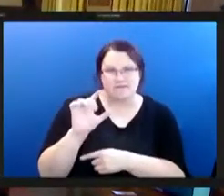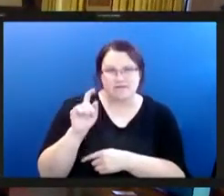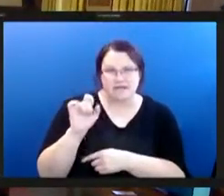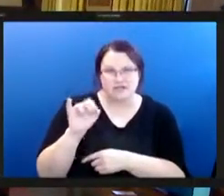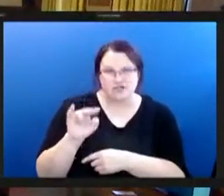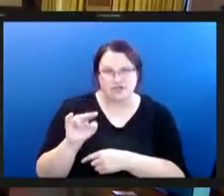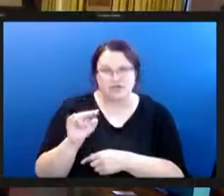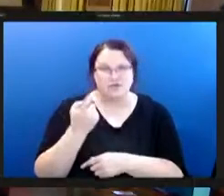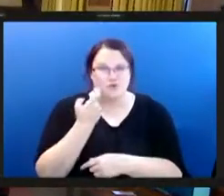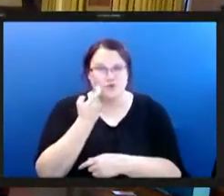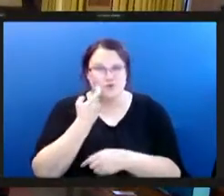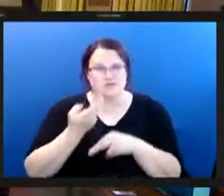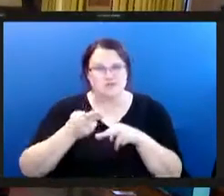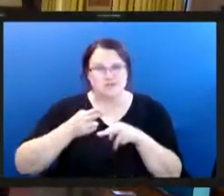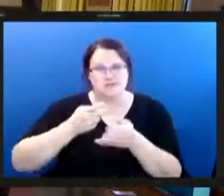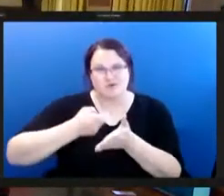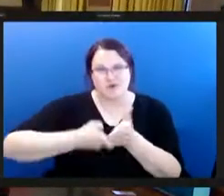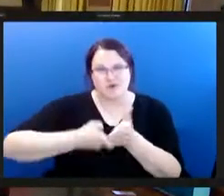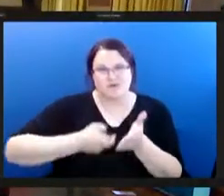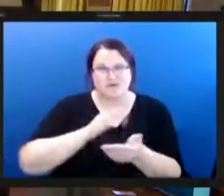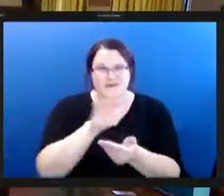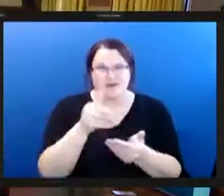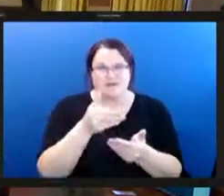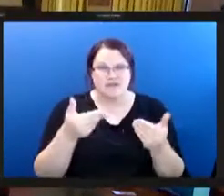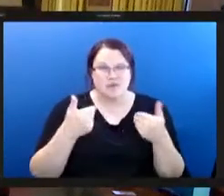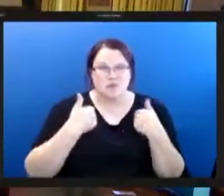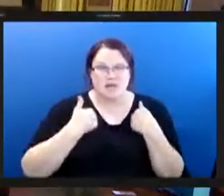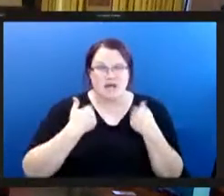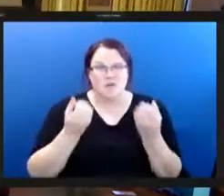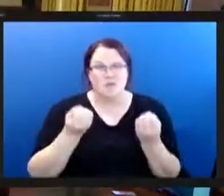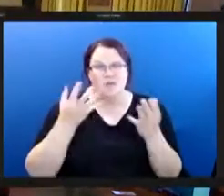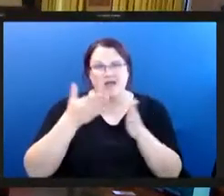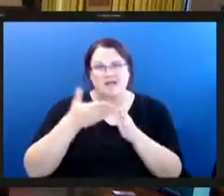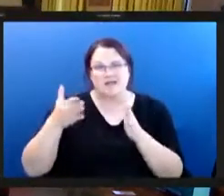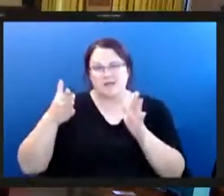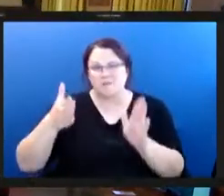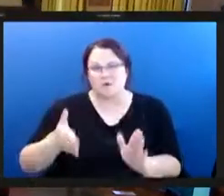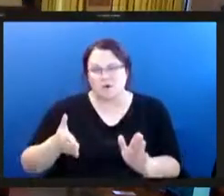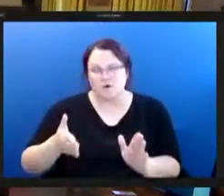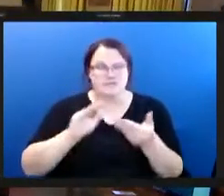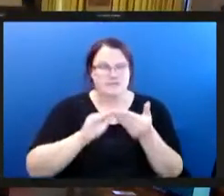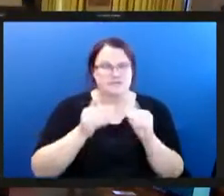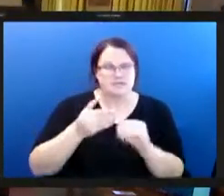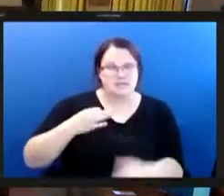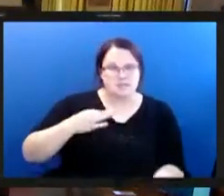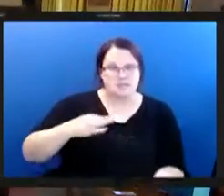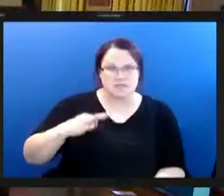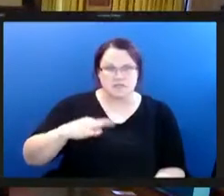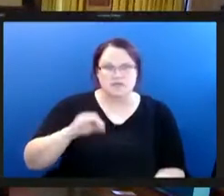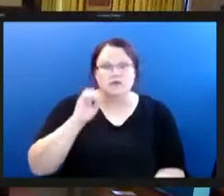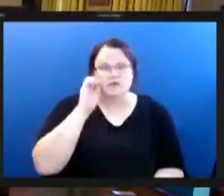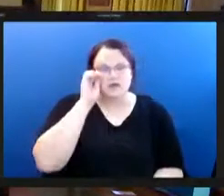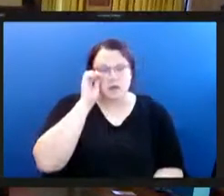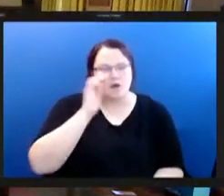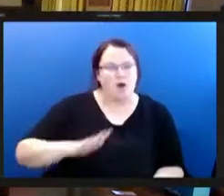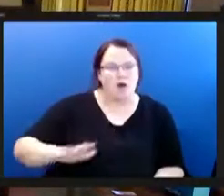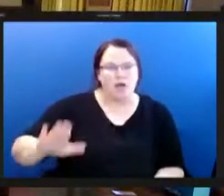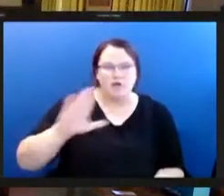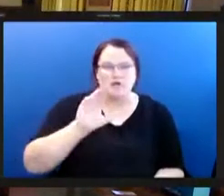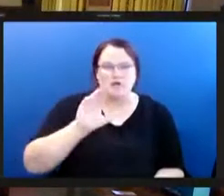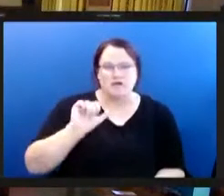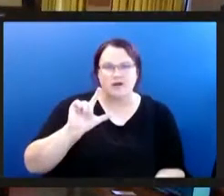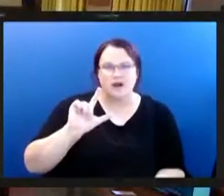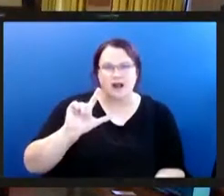cost of absolutely everything we have many neighborhoods in the city of hicksburg and all over allegheny county